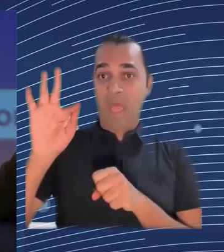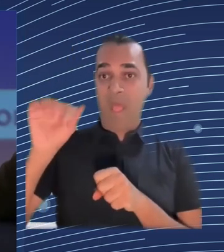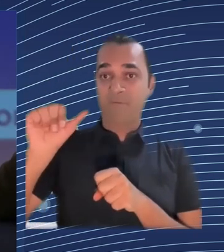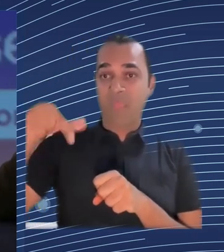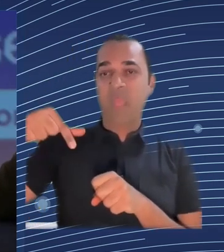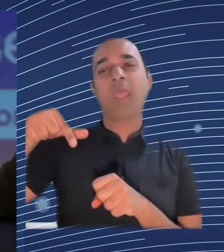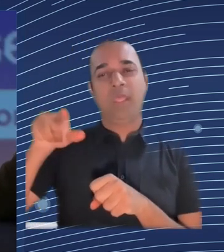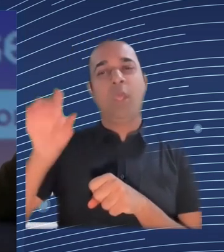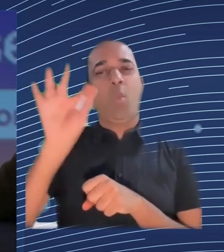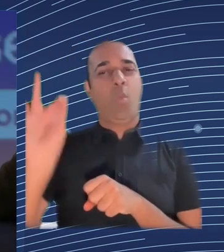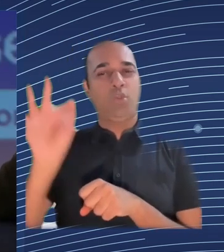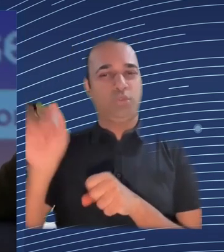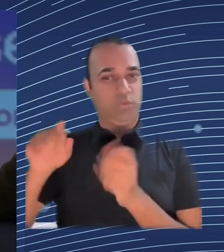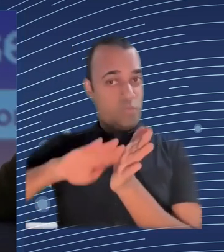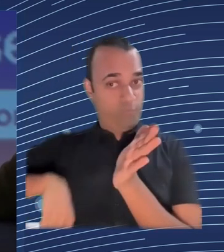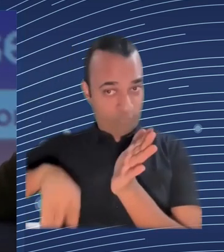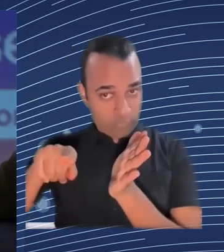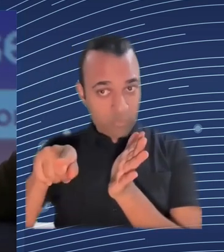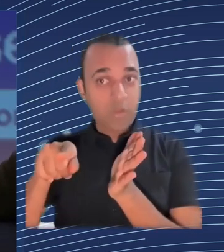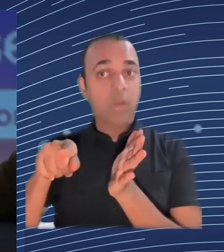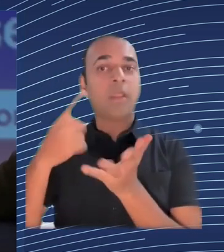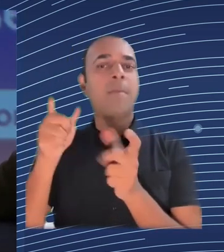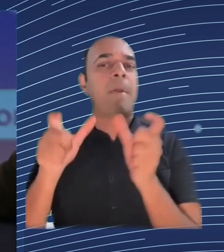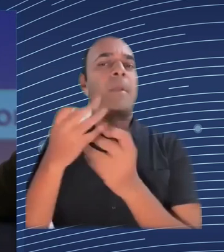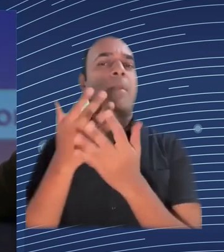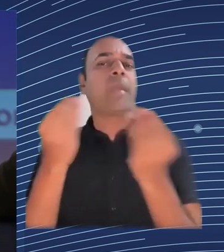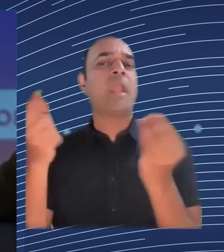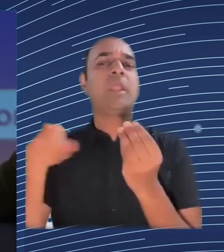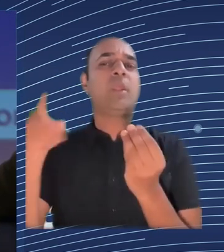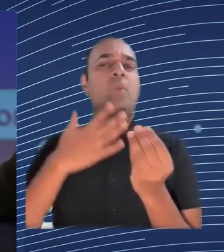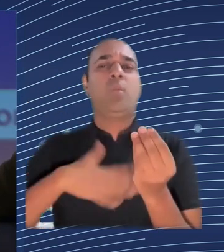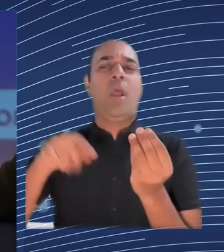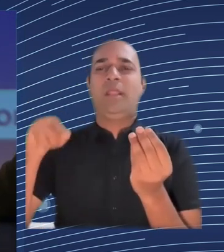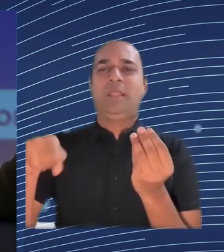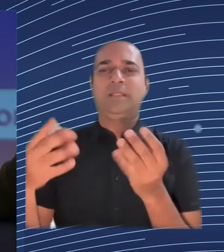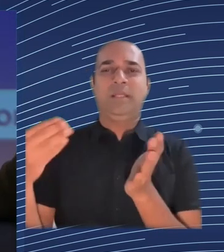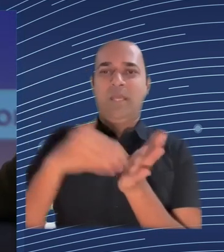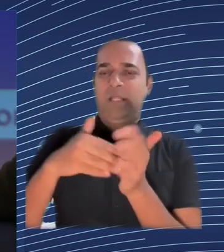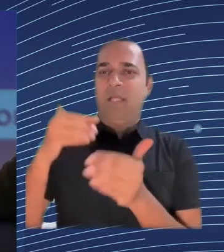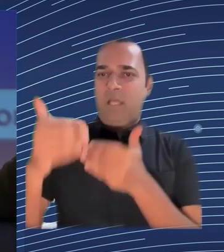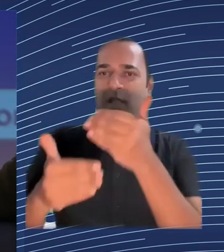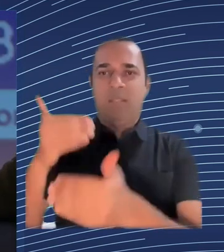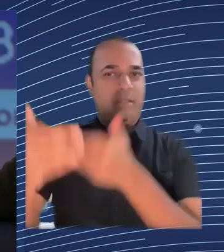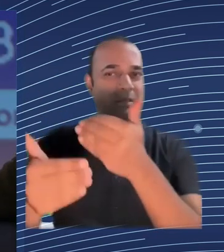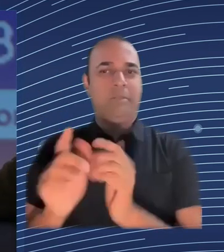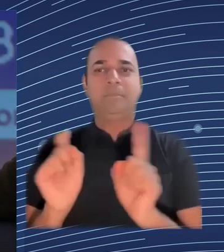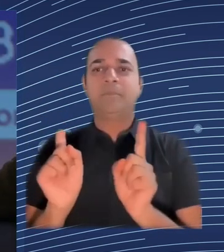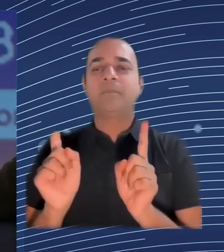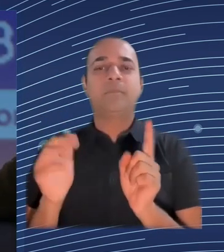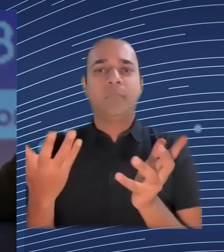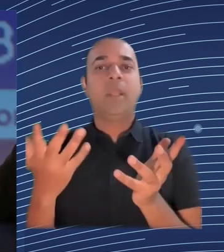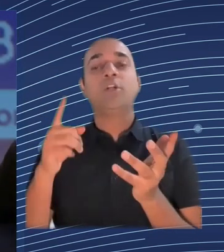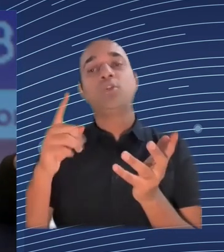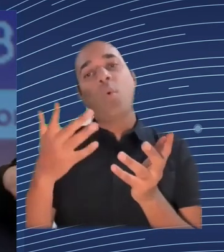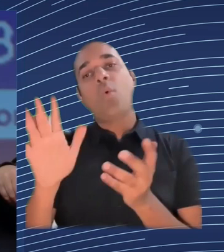because the work that they're doing is significantly higher complexity and it needs a significantly higher skills what's even more interesting is